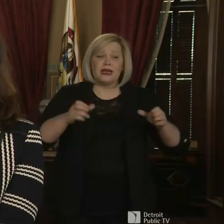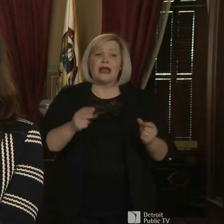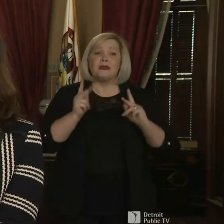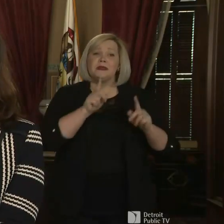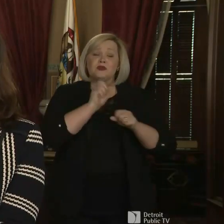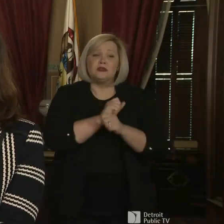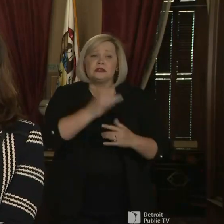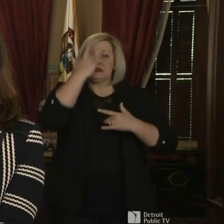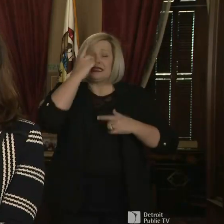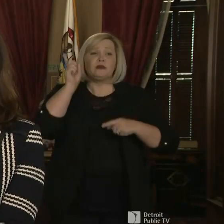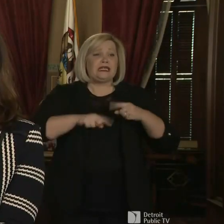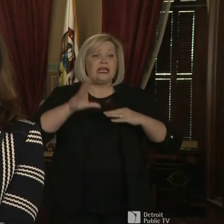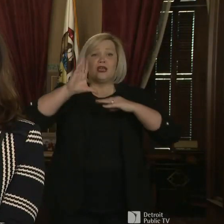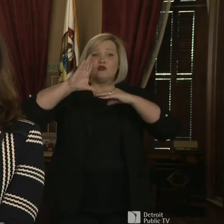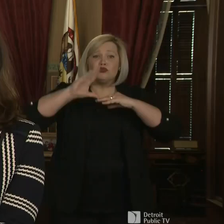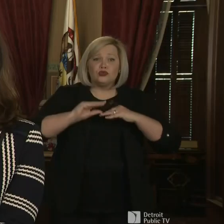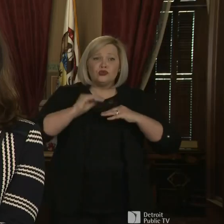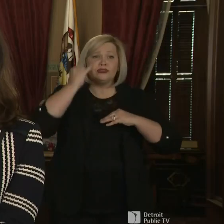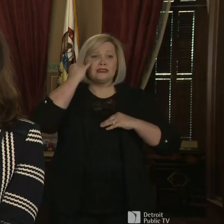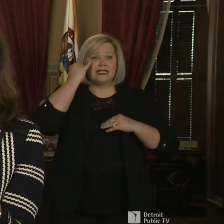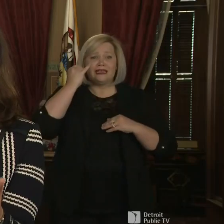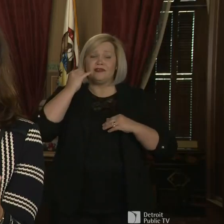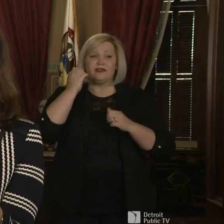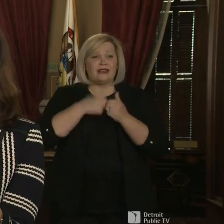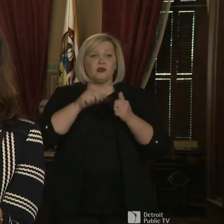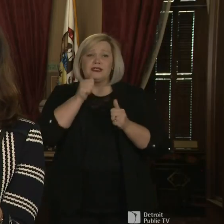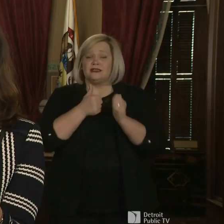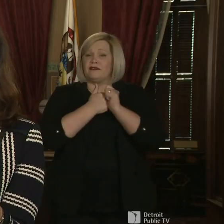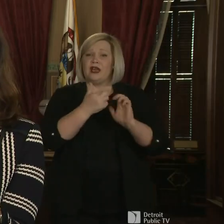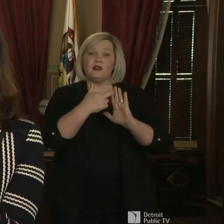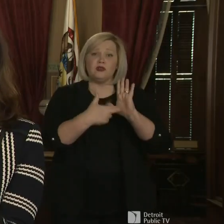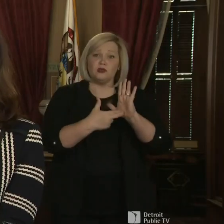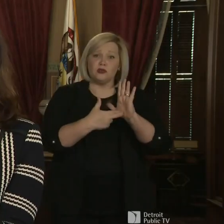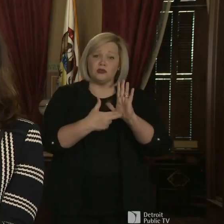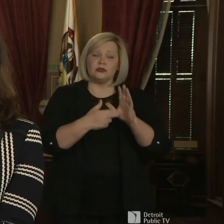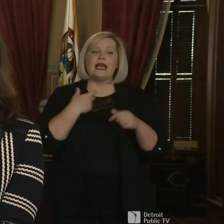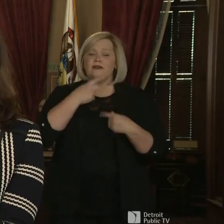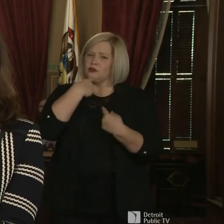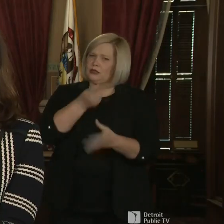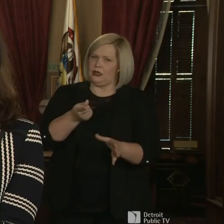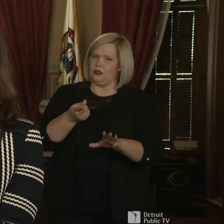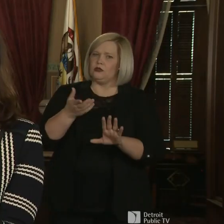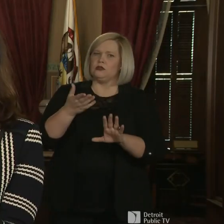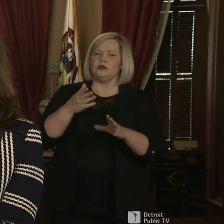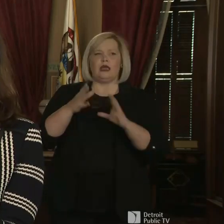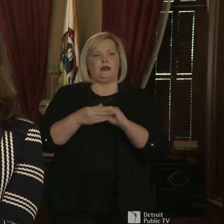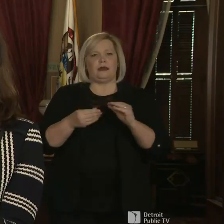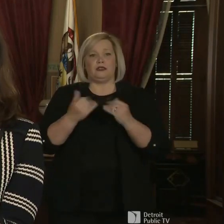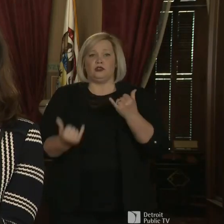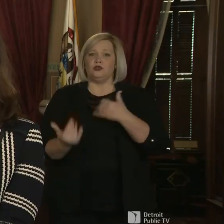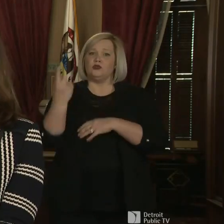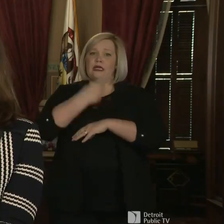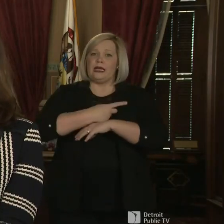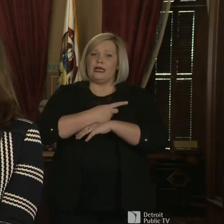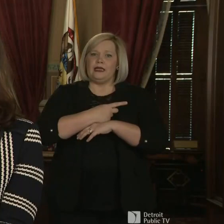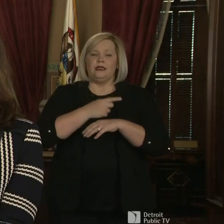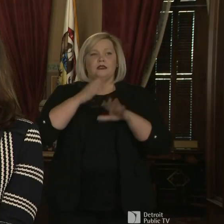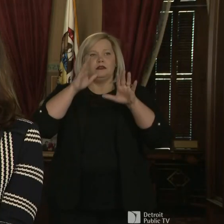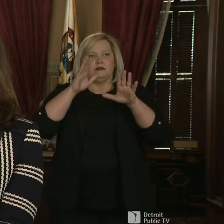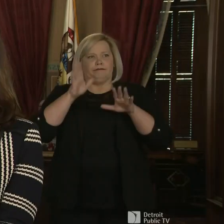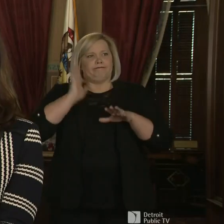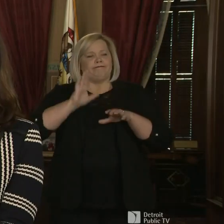across our state if everyone does their part. And I just want to acknowledge I got a message earlier today that there's a great